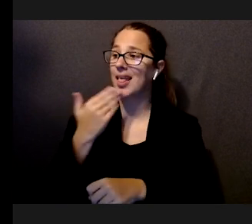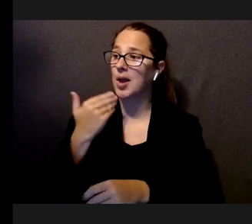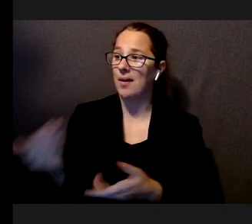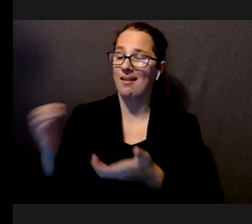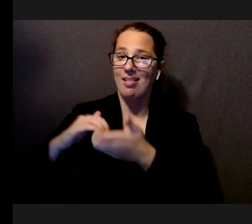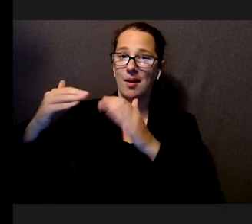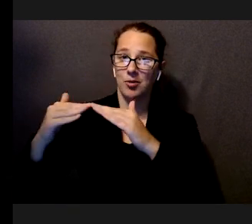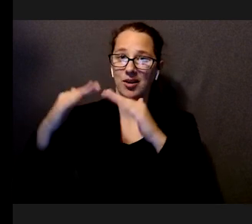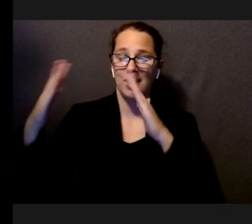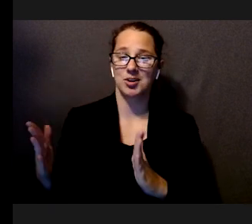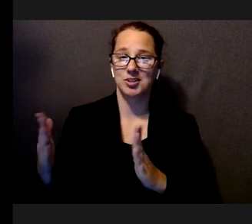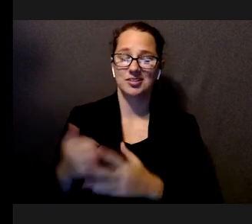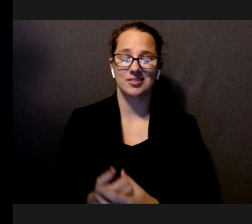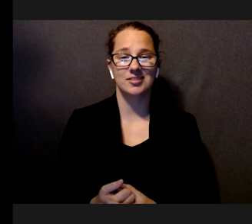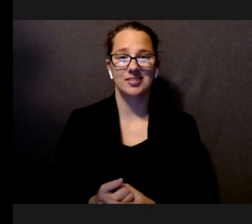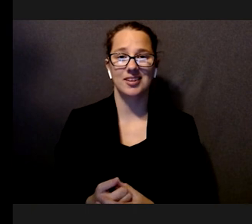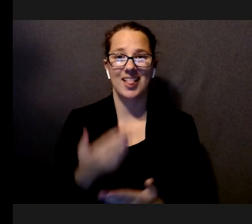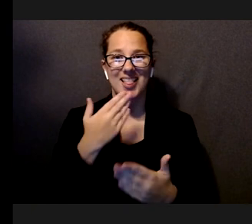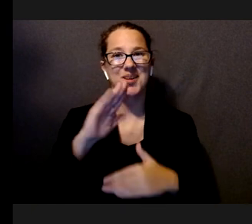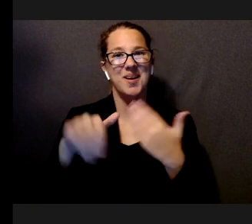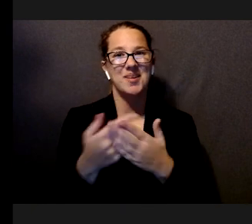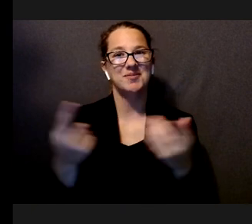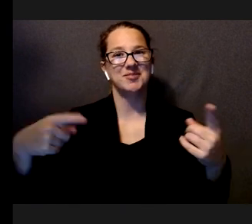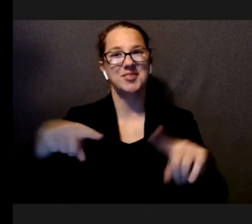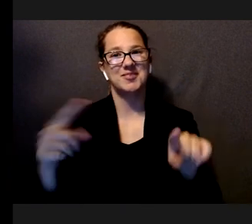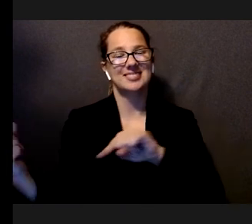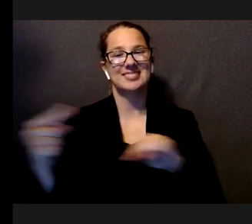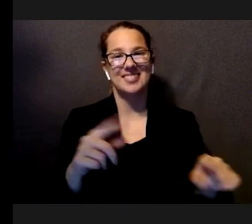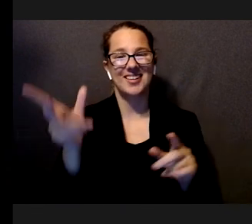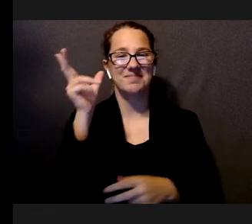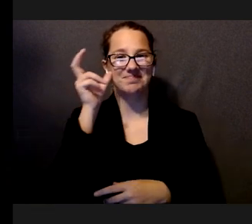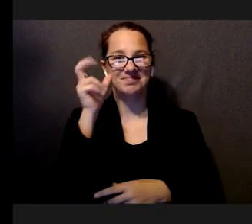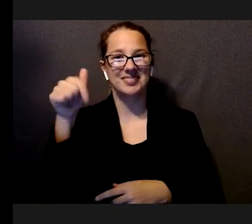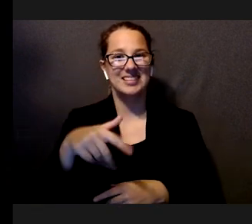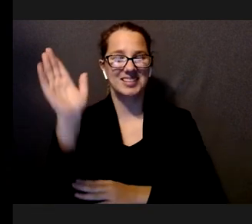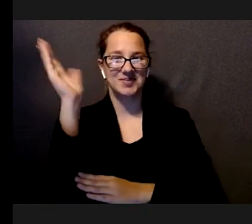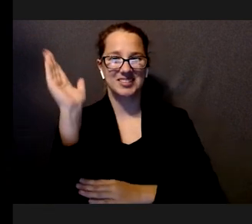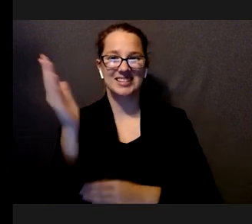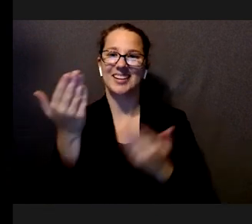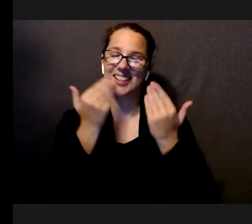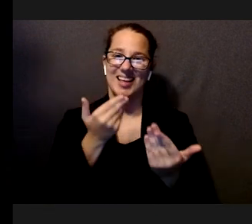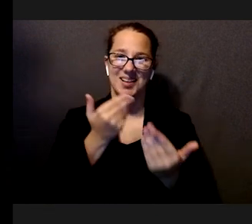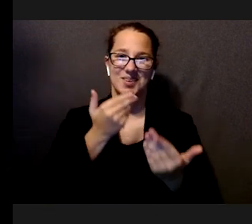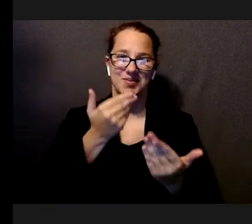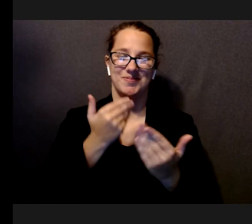and everyone here for listening to this presentation. Thank you very much. much.